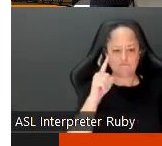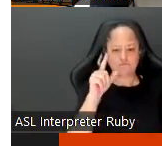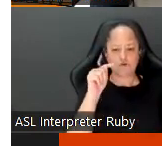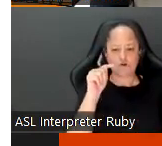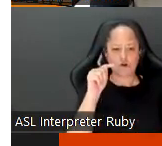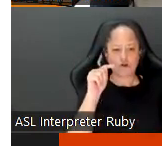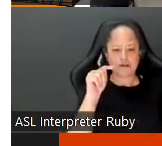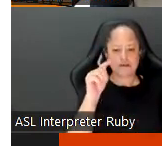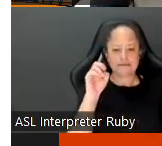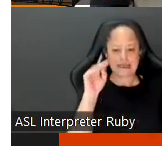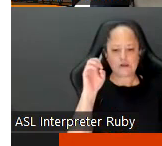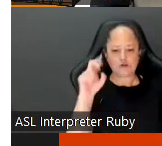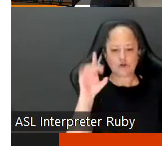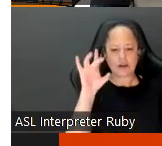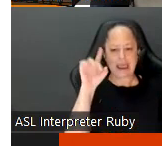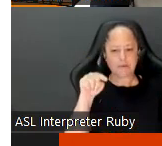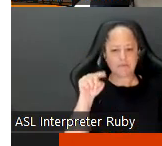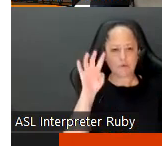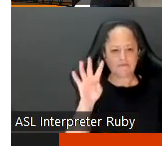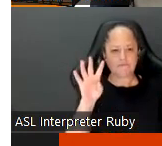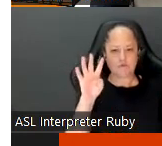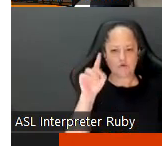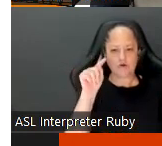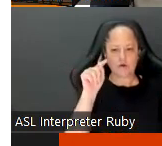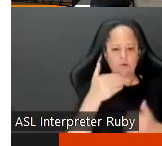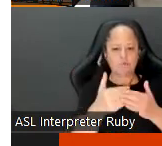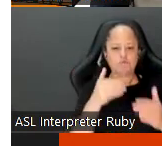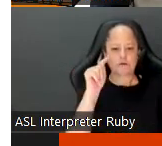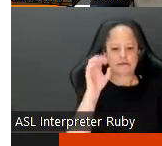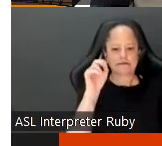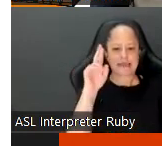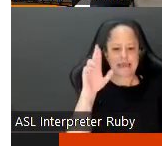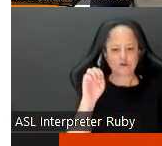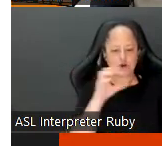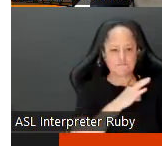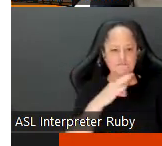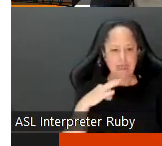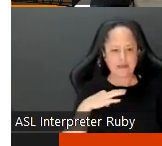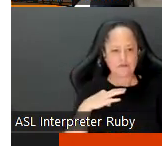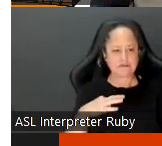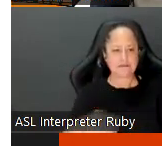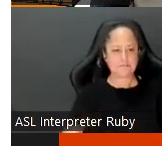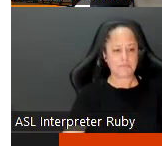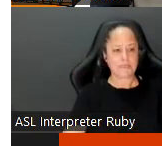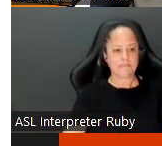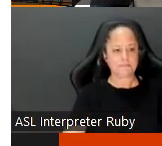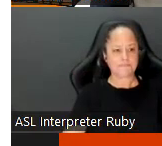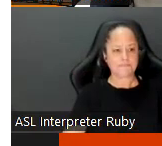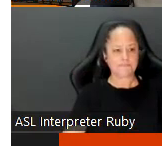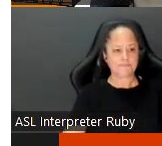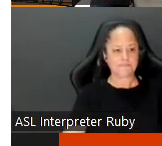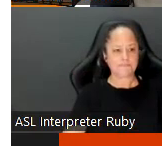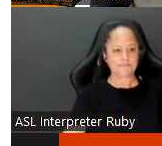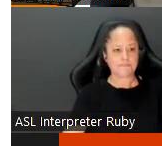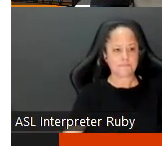i think 8.4 is uh our tenure uh pre-tenure faculty but it it the the the what do call it um